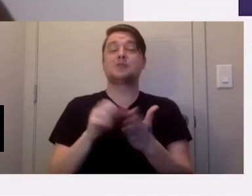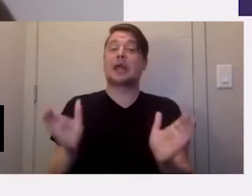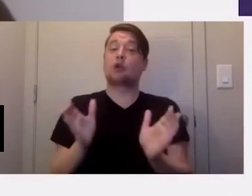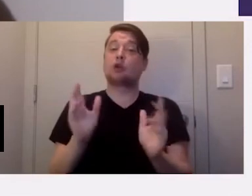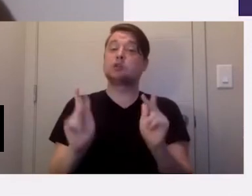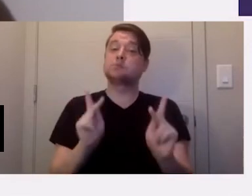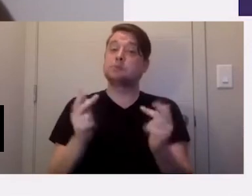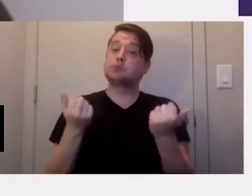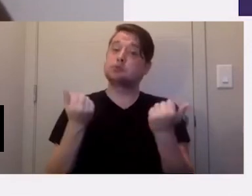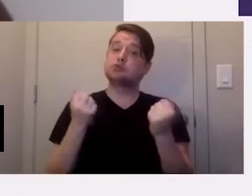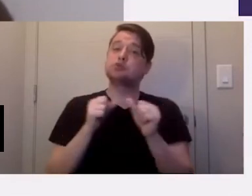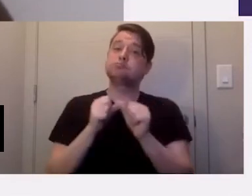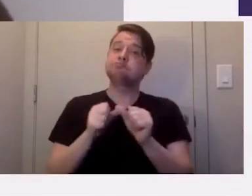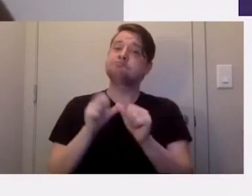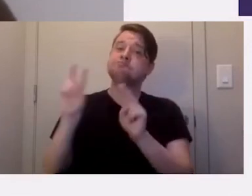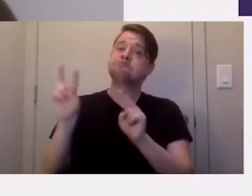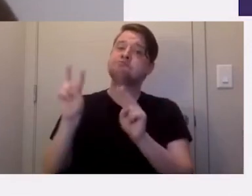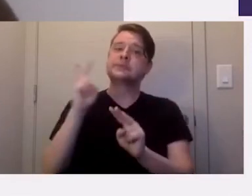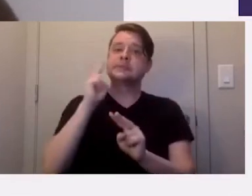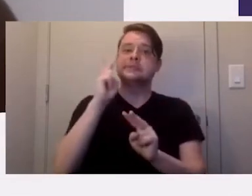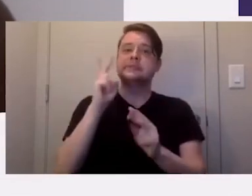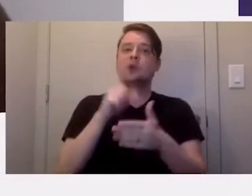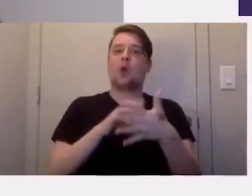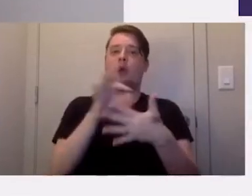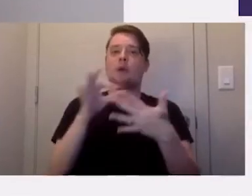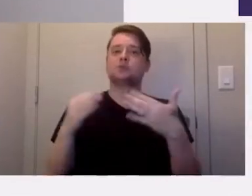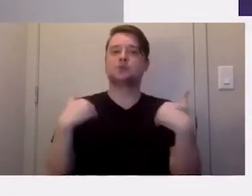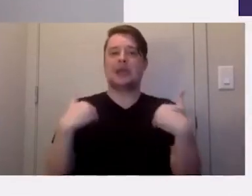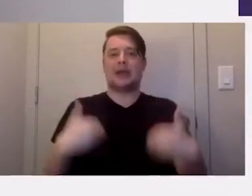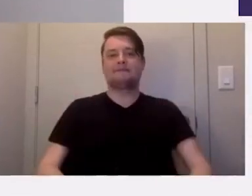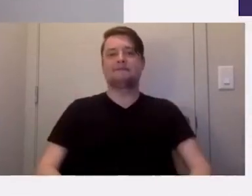to keep visiting that and see what options they might have.